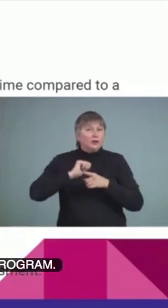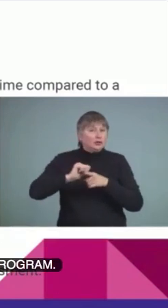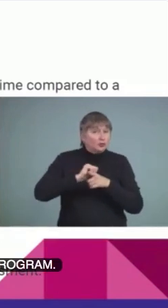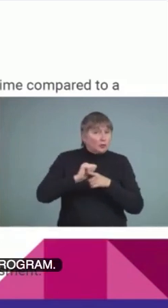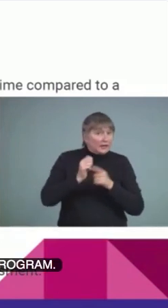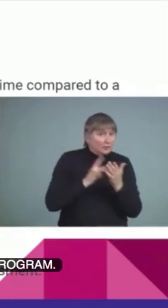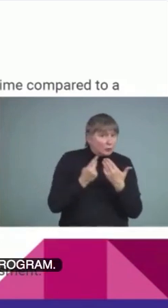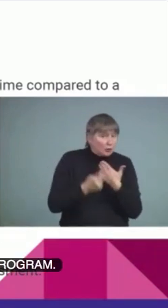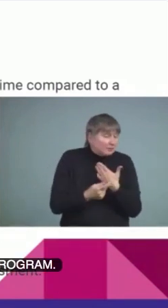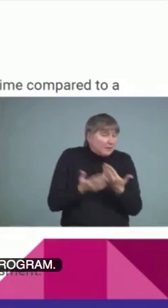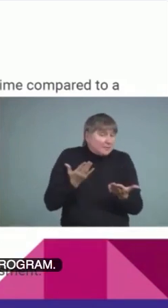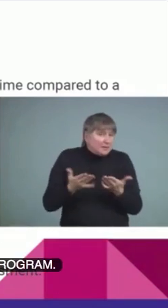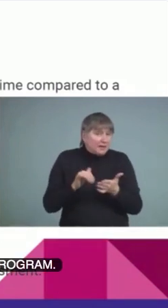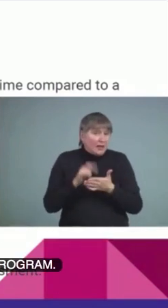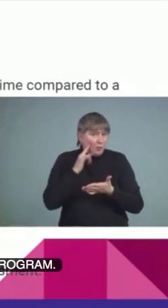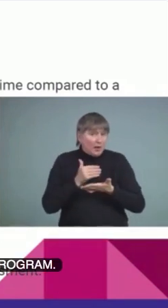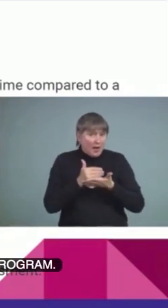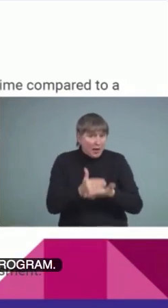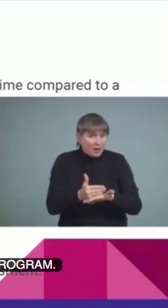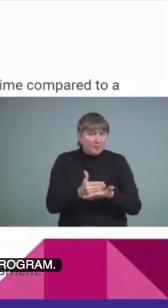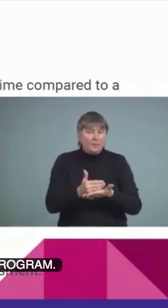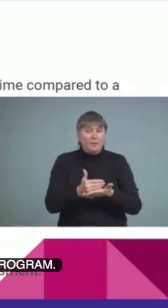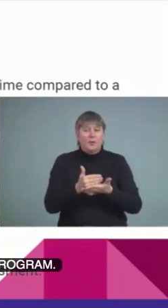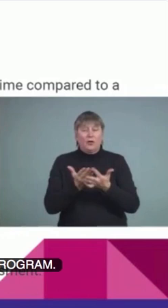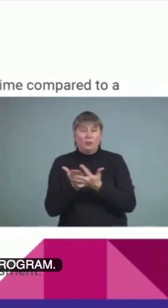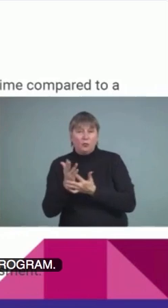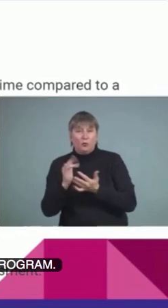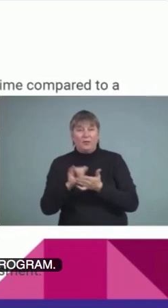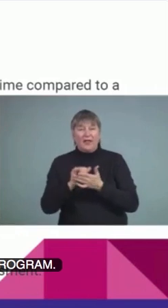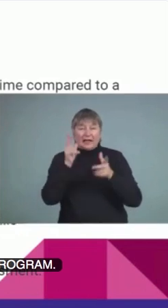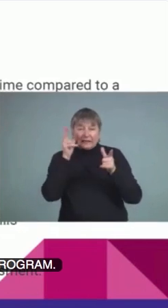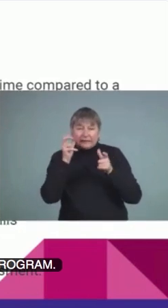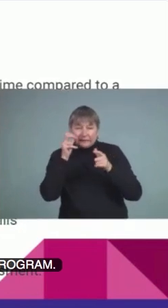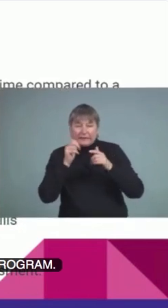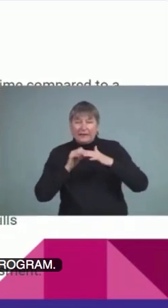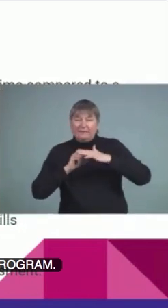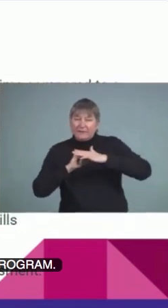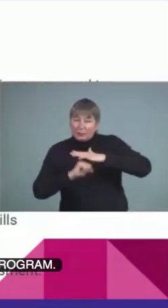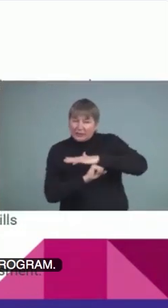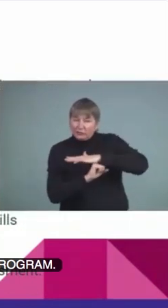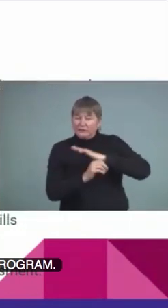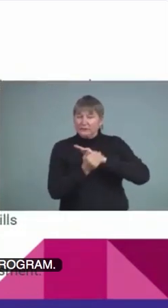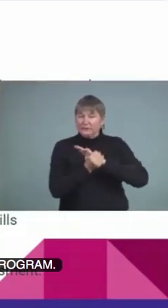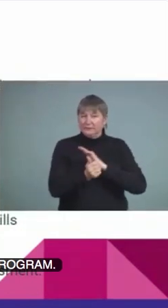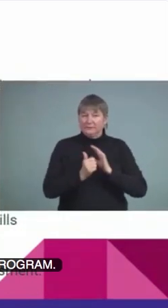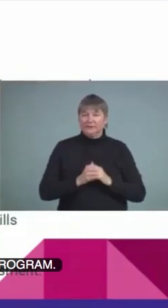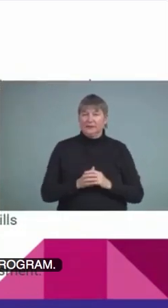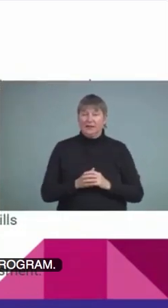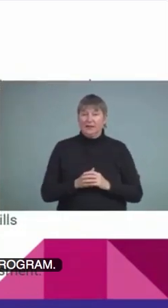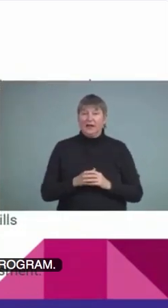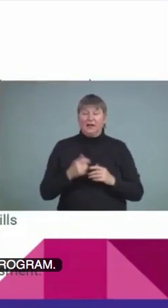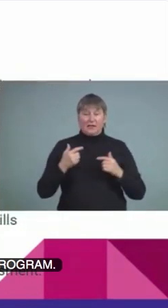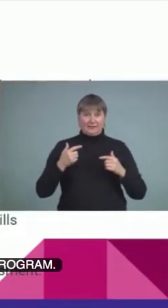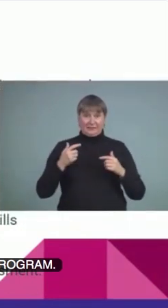that might, you know, take her through those listening foundational skills. Because in order for us to listen,